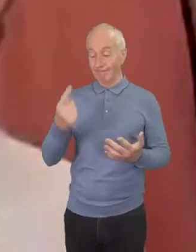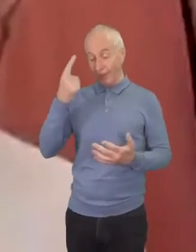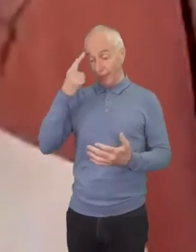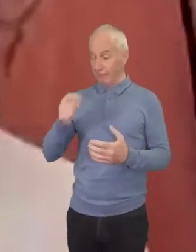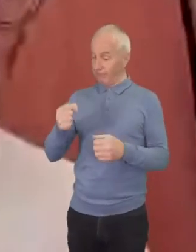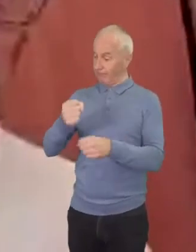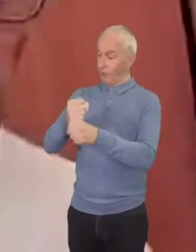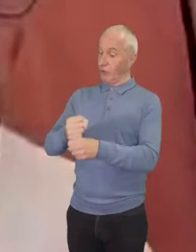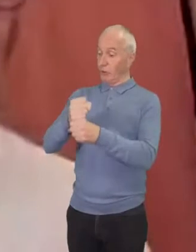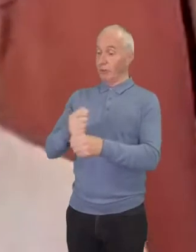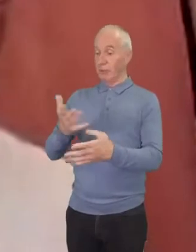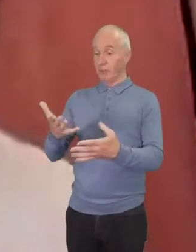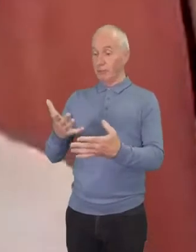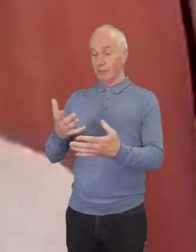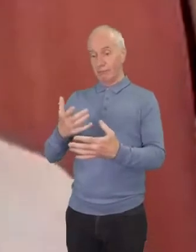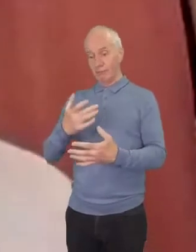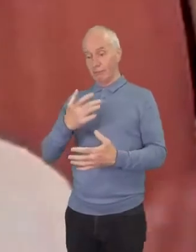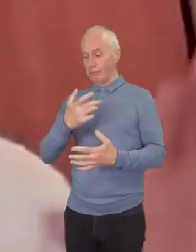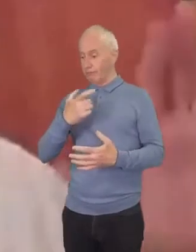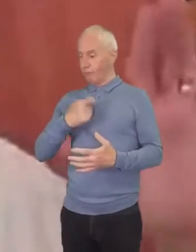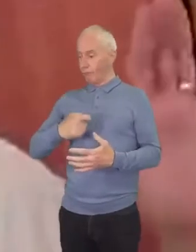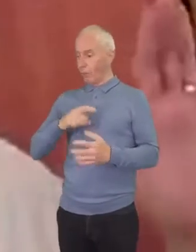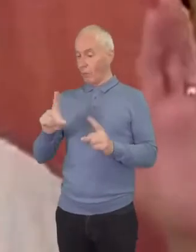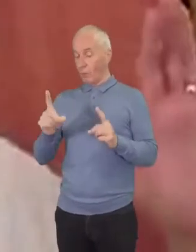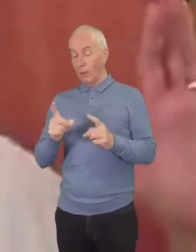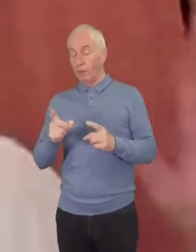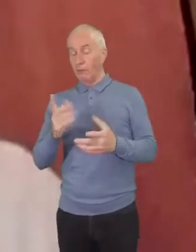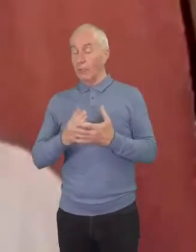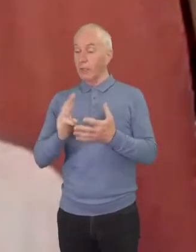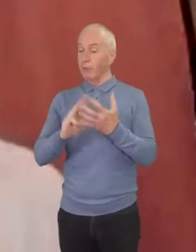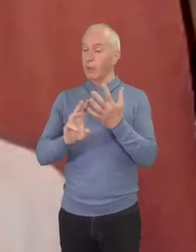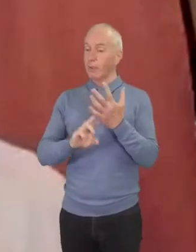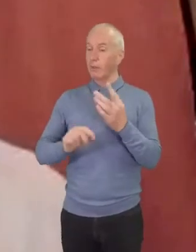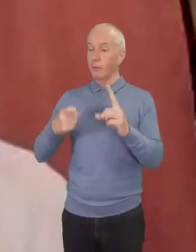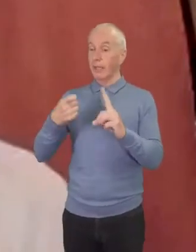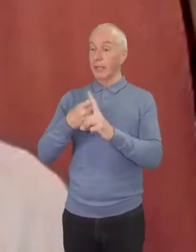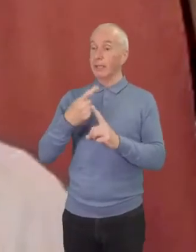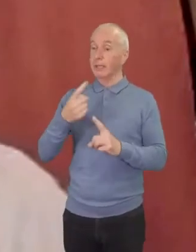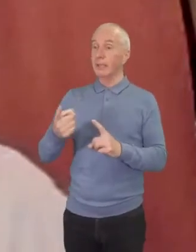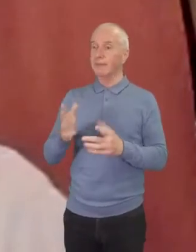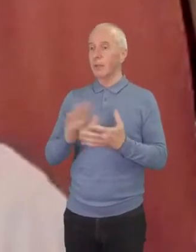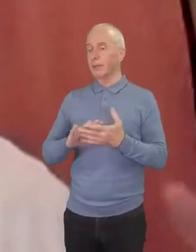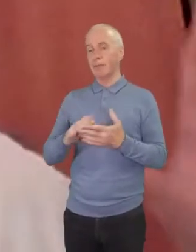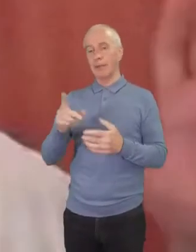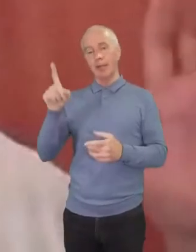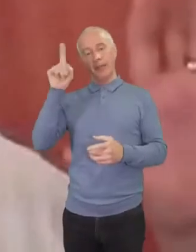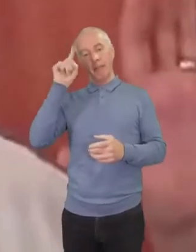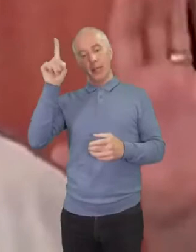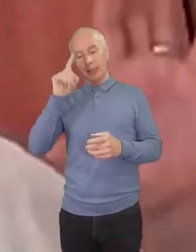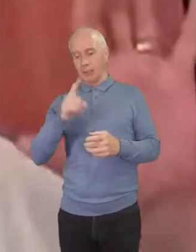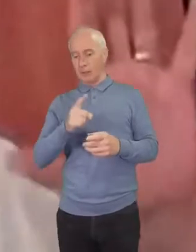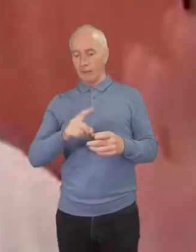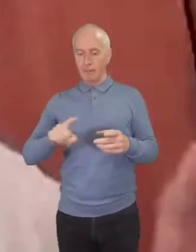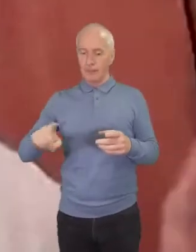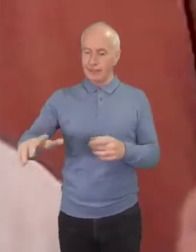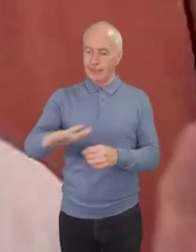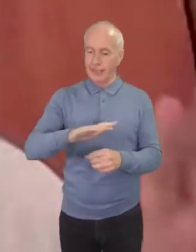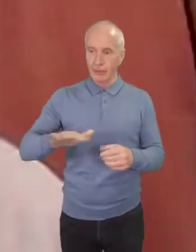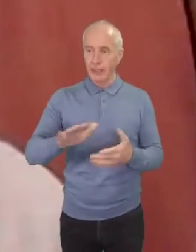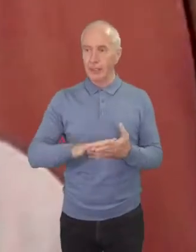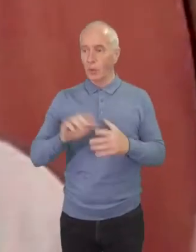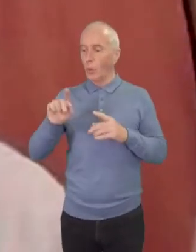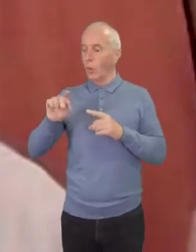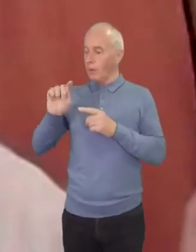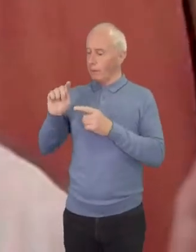as martin luther king said it so well is not meant to be the master of the state or the servant